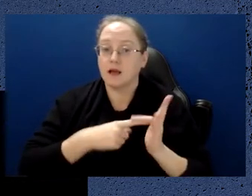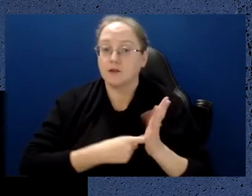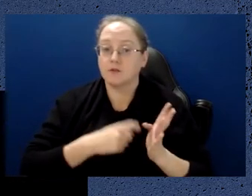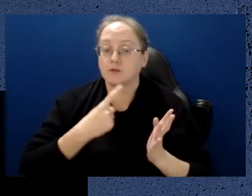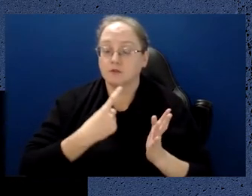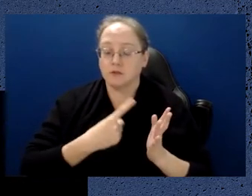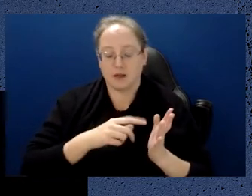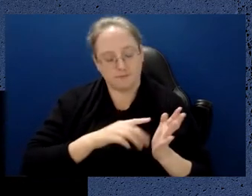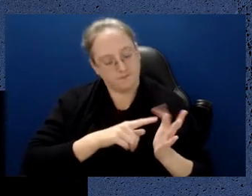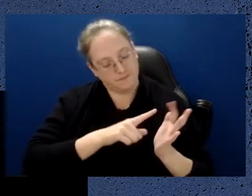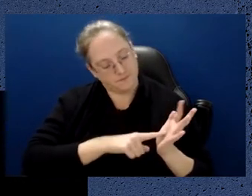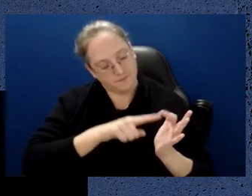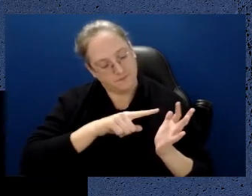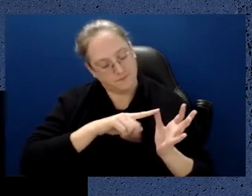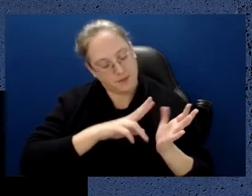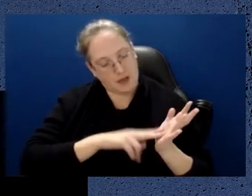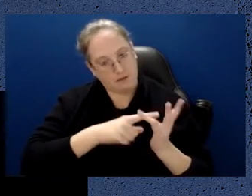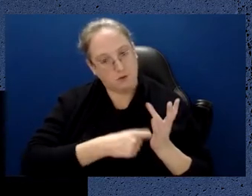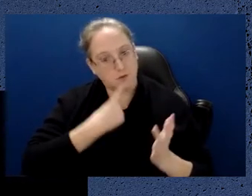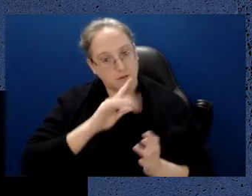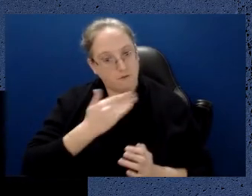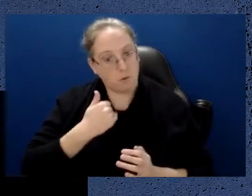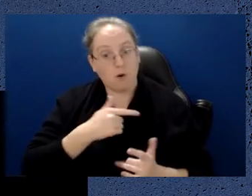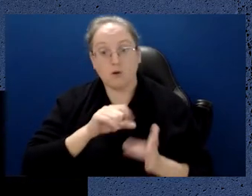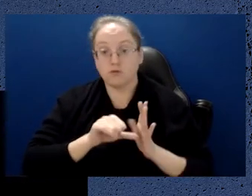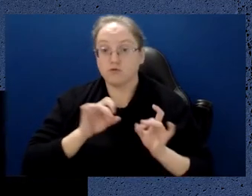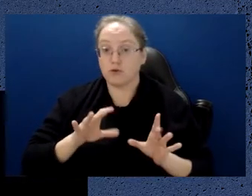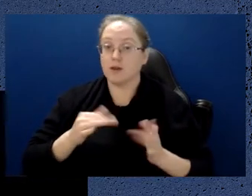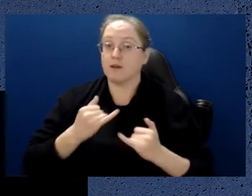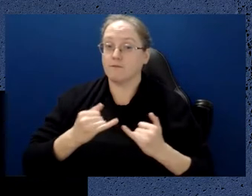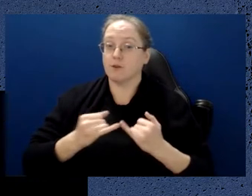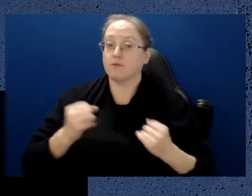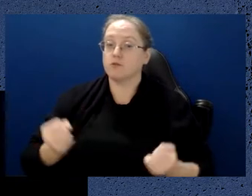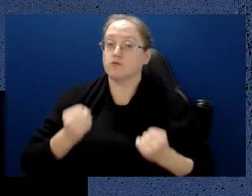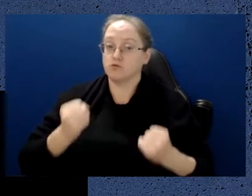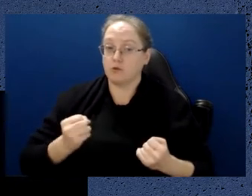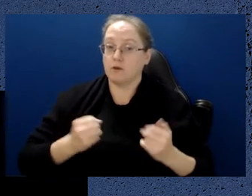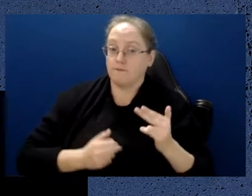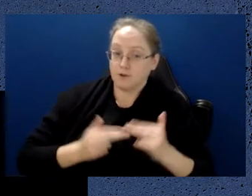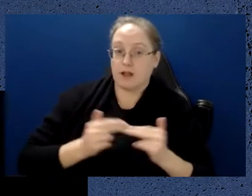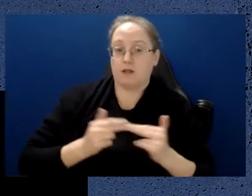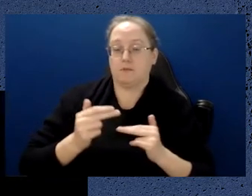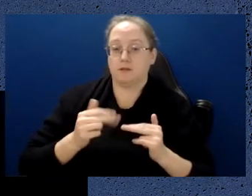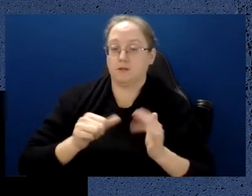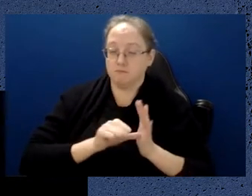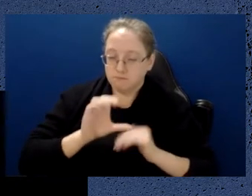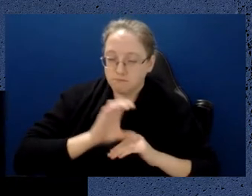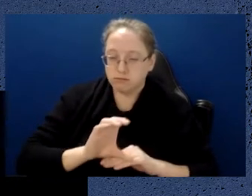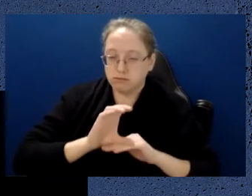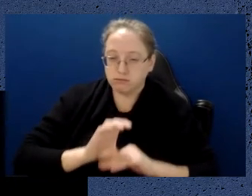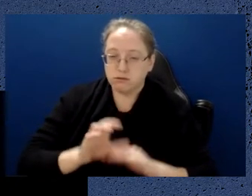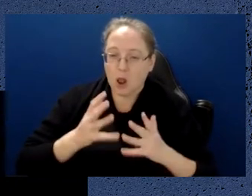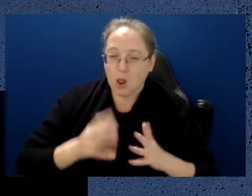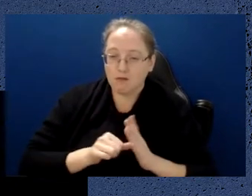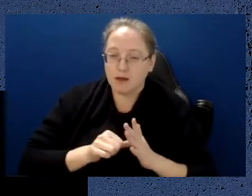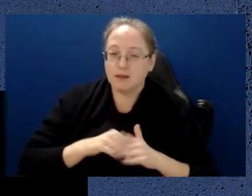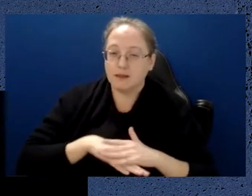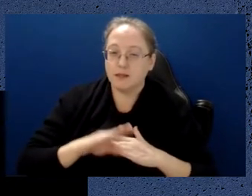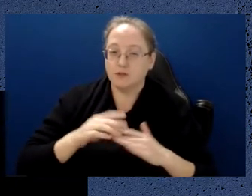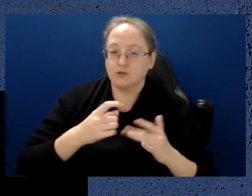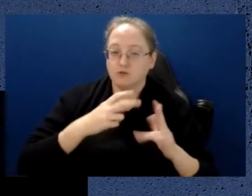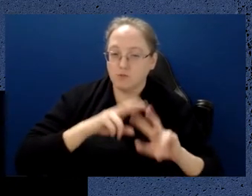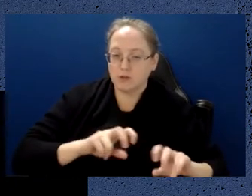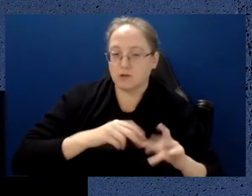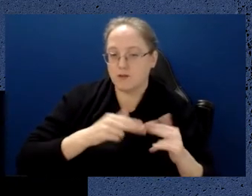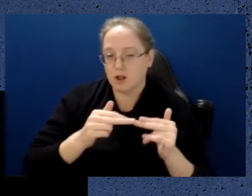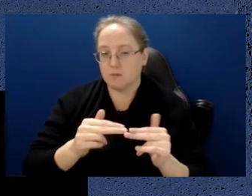We've been funding very strongly R&D, quantum science and technology for well